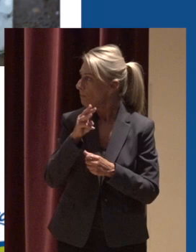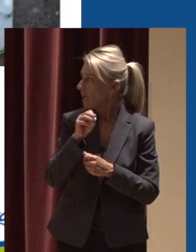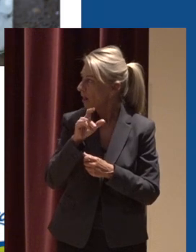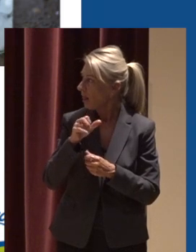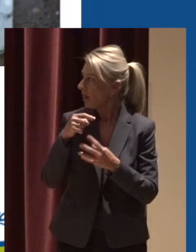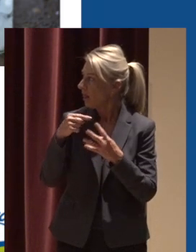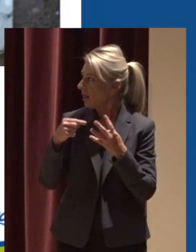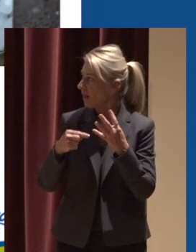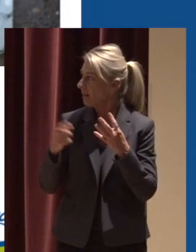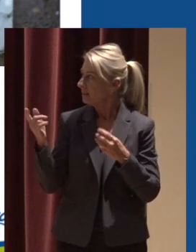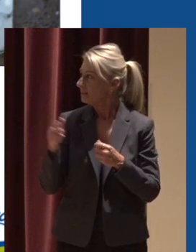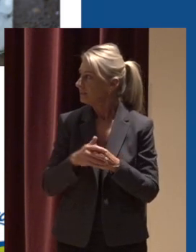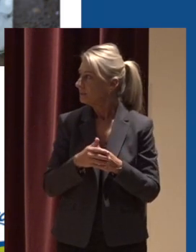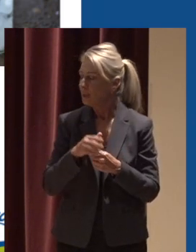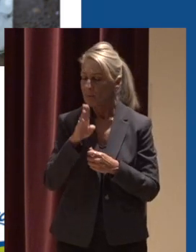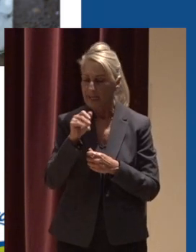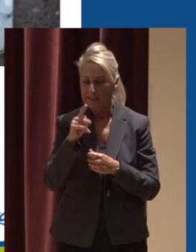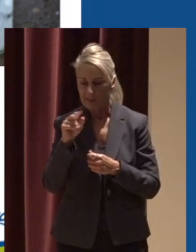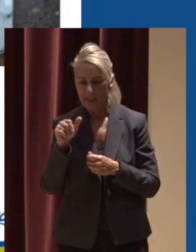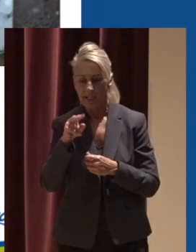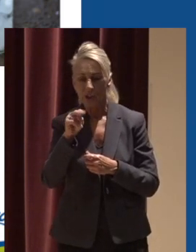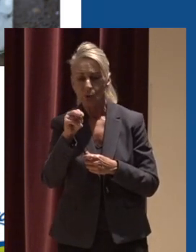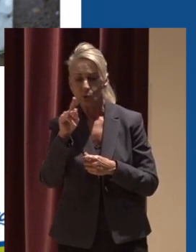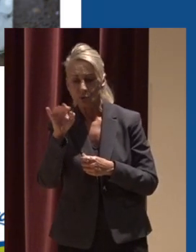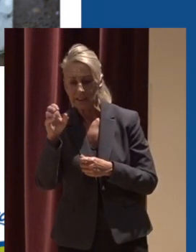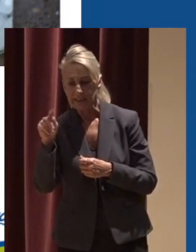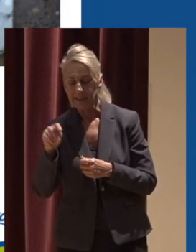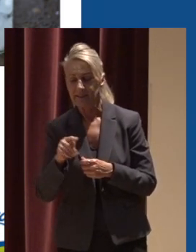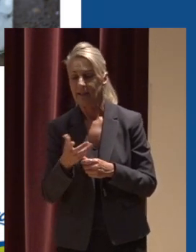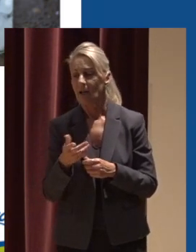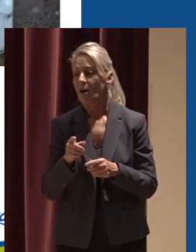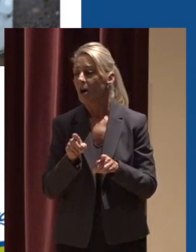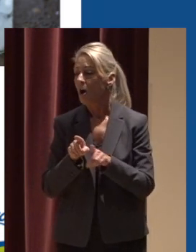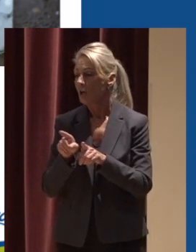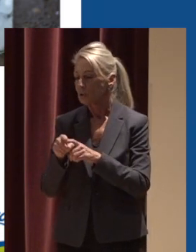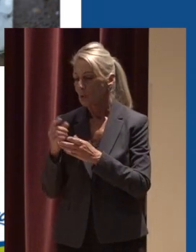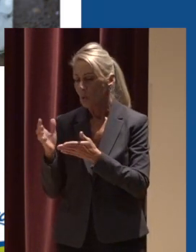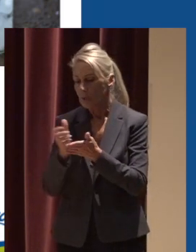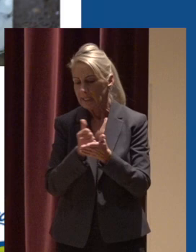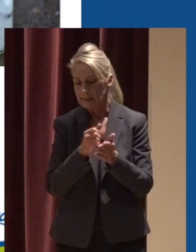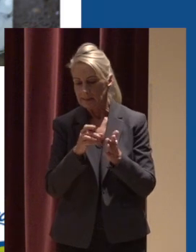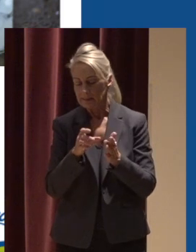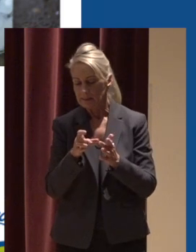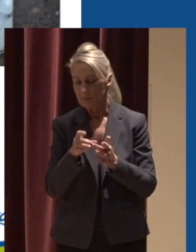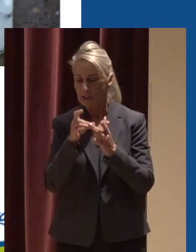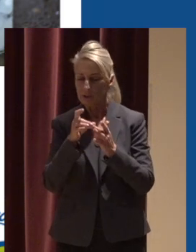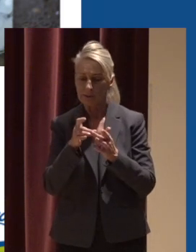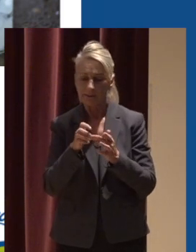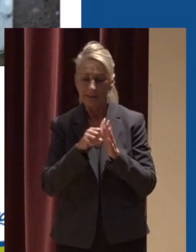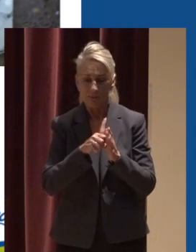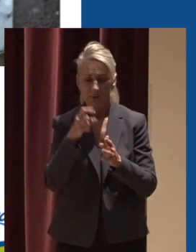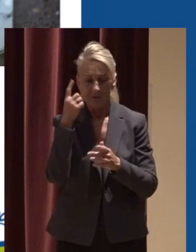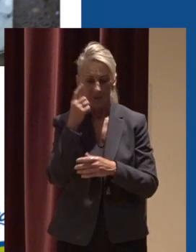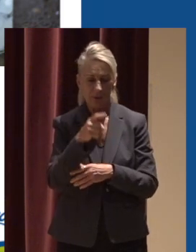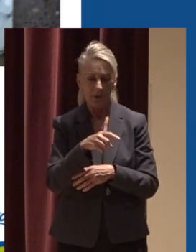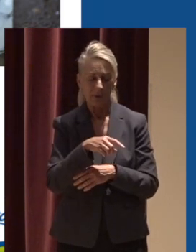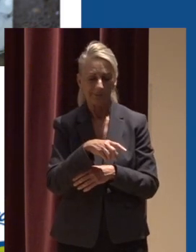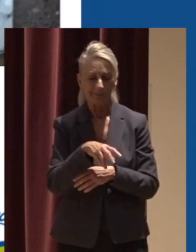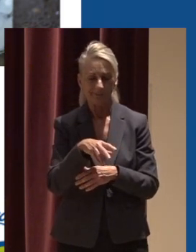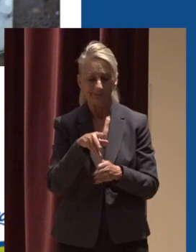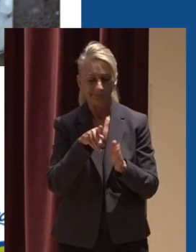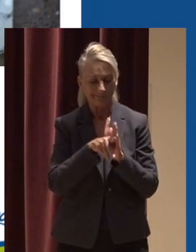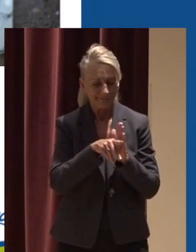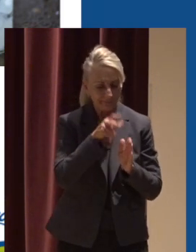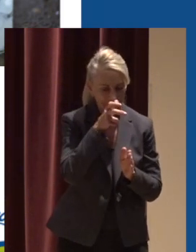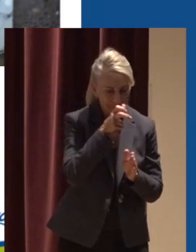suspended sediment bacteria and nutrients as well as we also collect special samples for pesticides and mercuries that get sent off